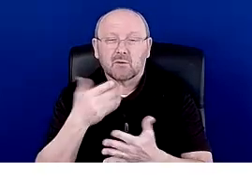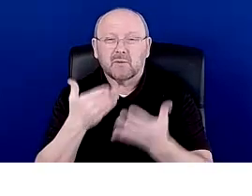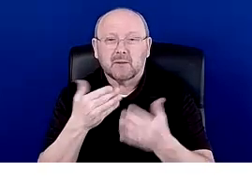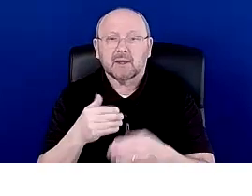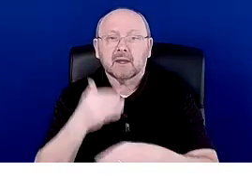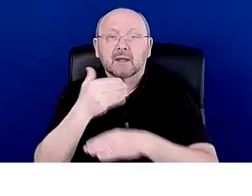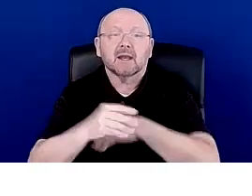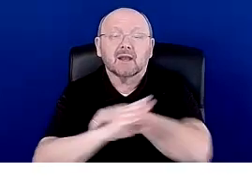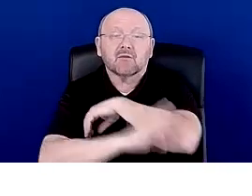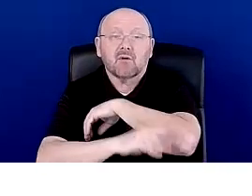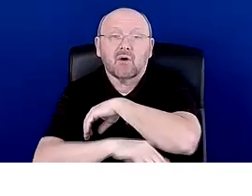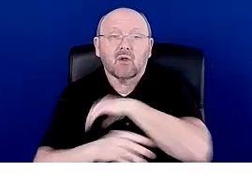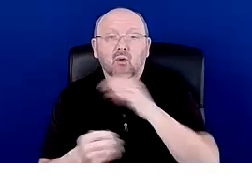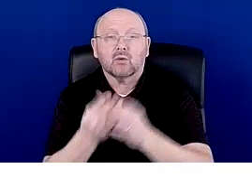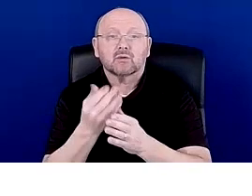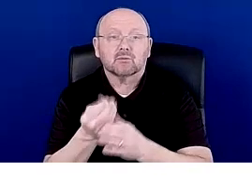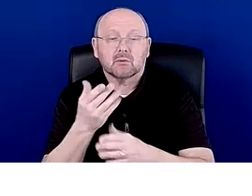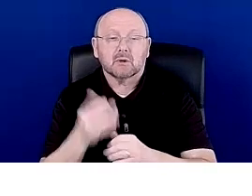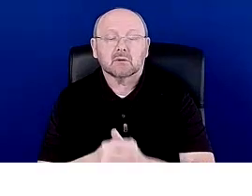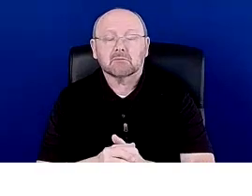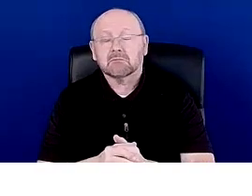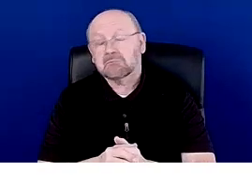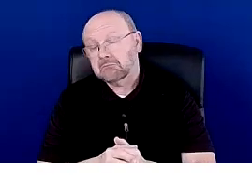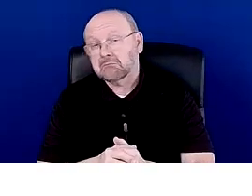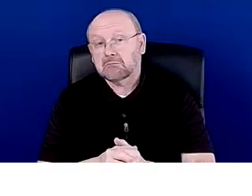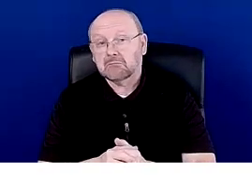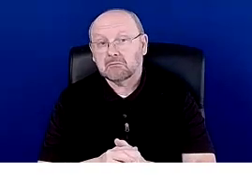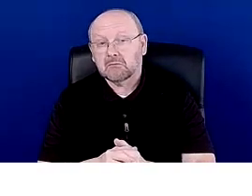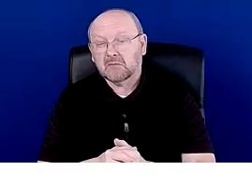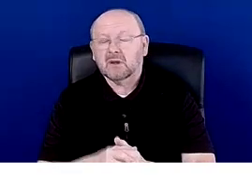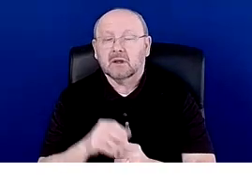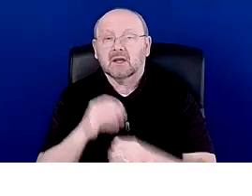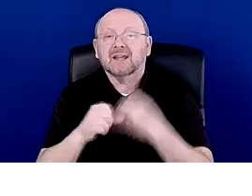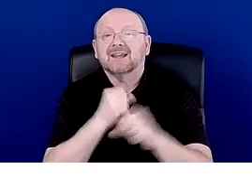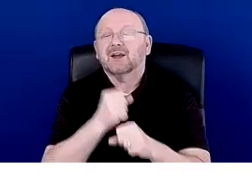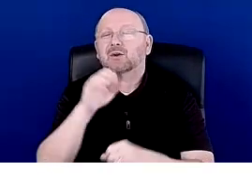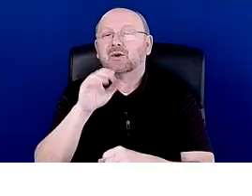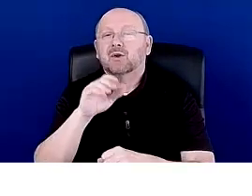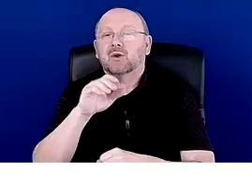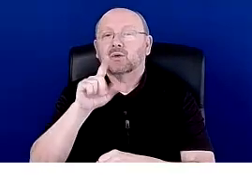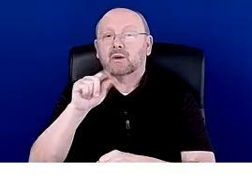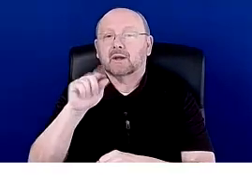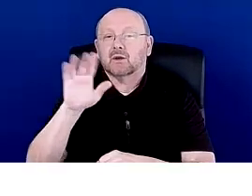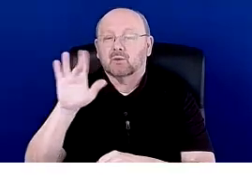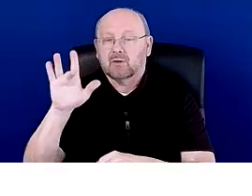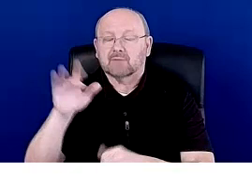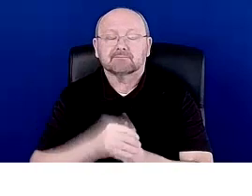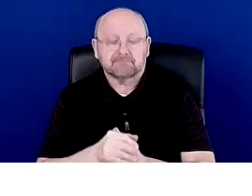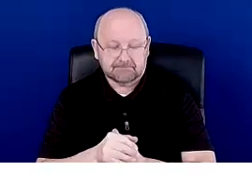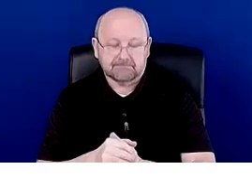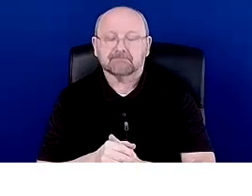26, 25, 25. Yeah. Yeah. Question. Oh, okay.